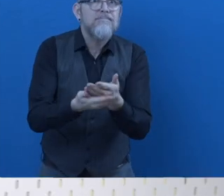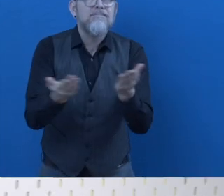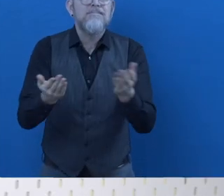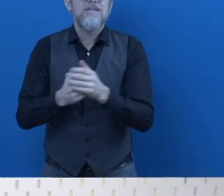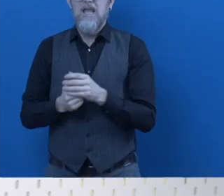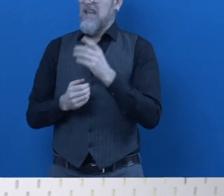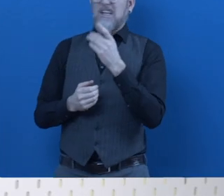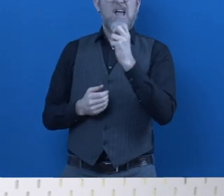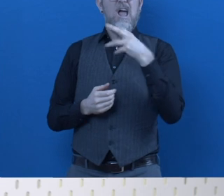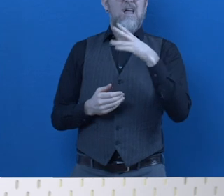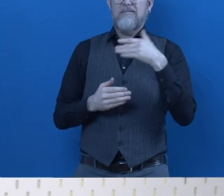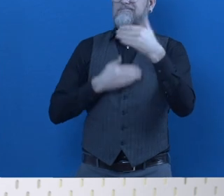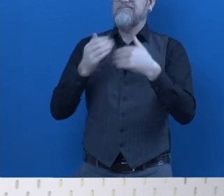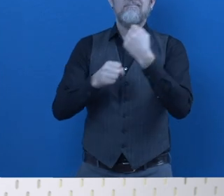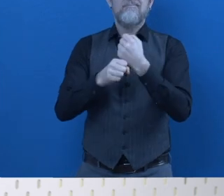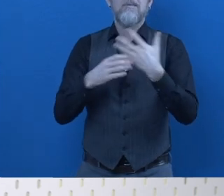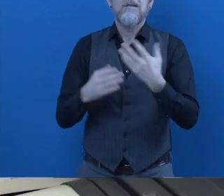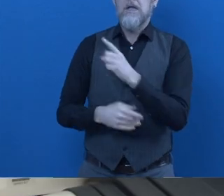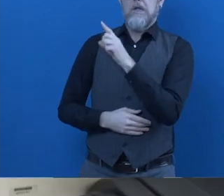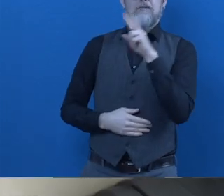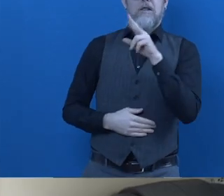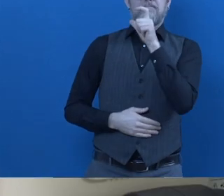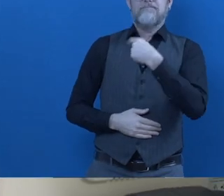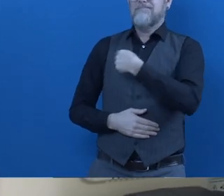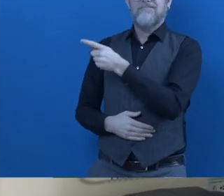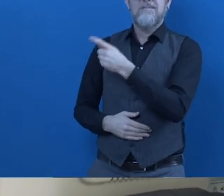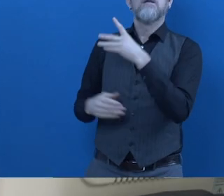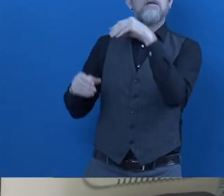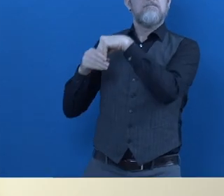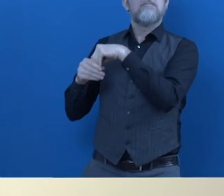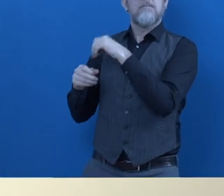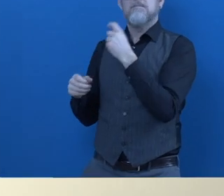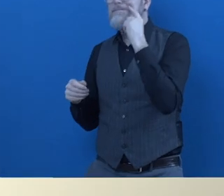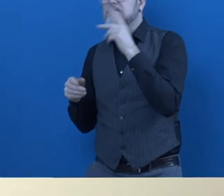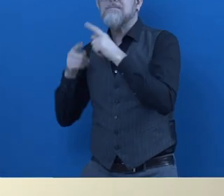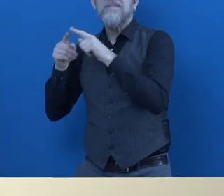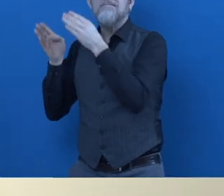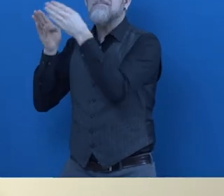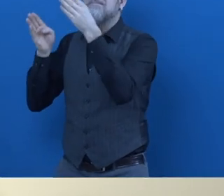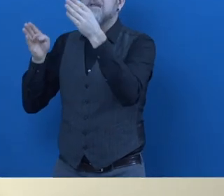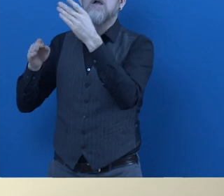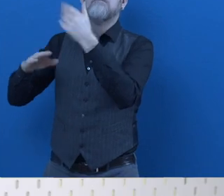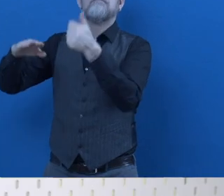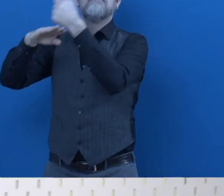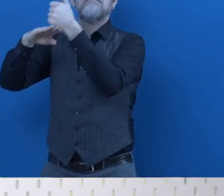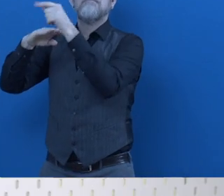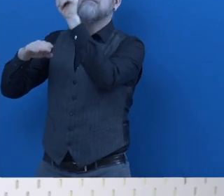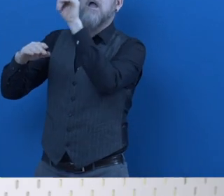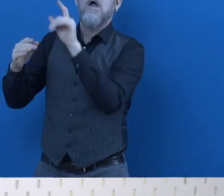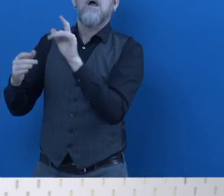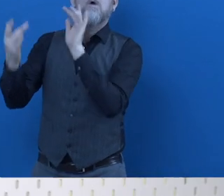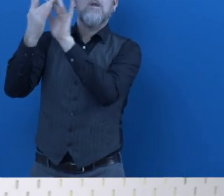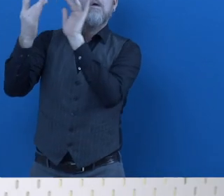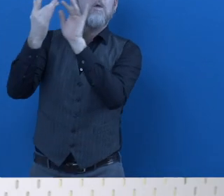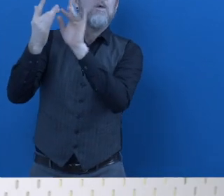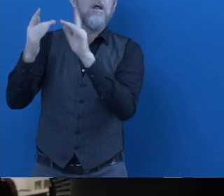So now we have 12 staff working in different aspects including job matching, corporate engagement, scholarship as well